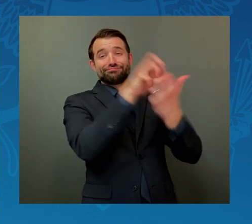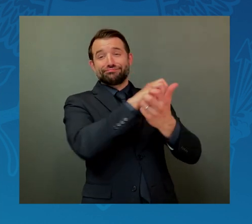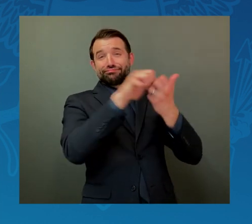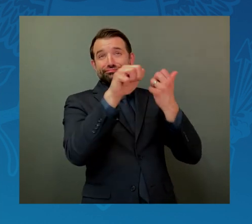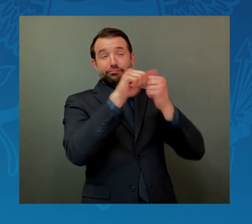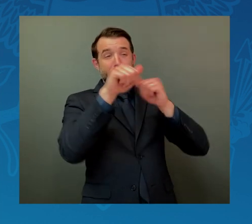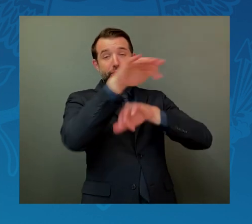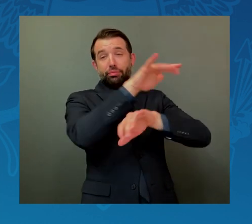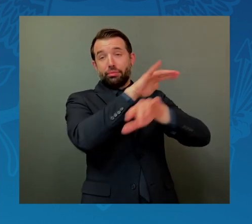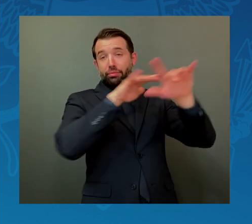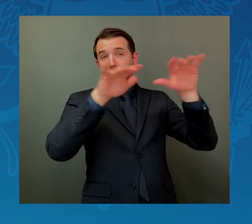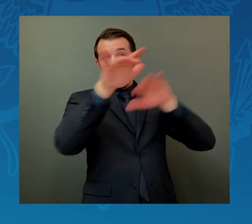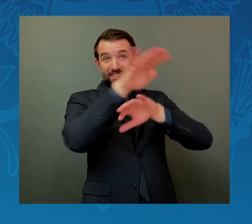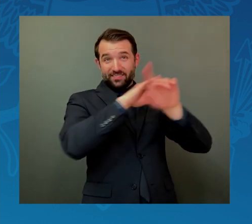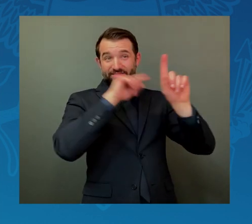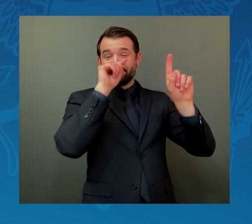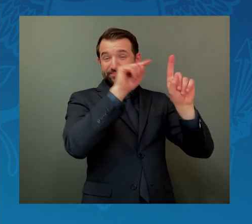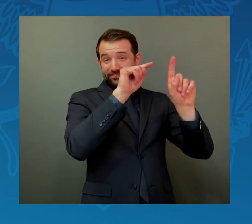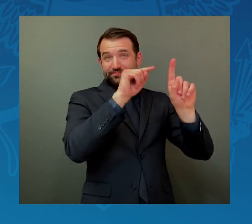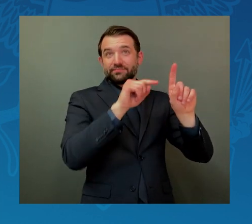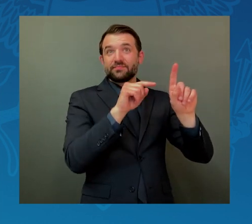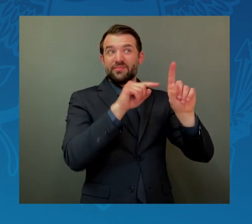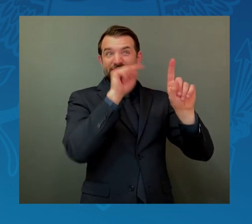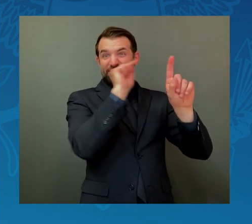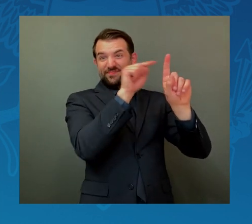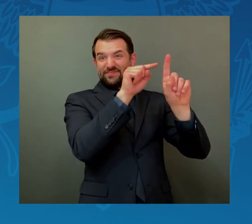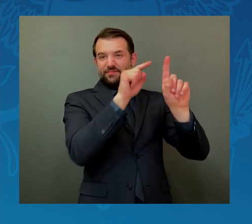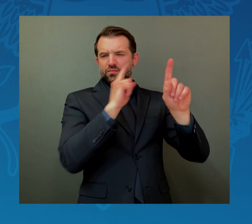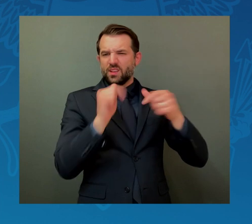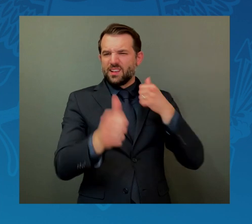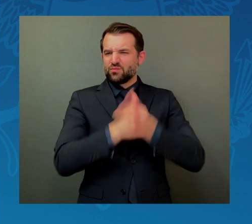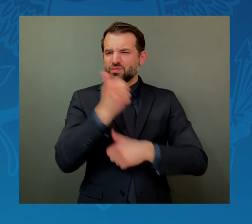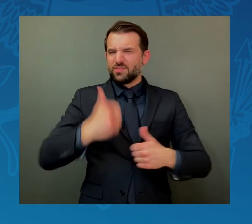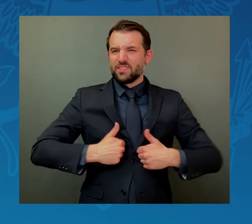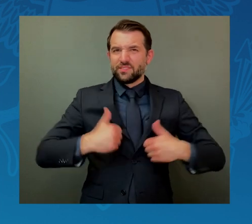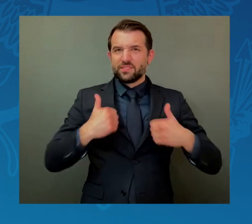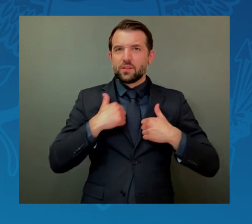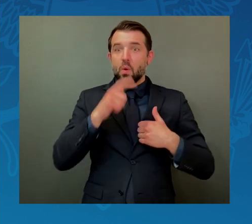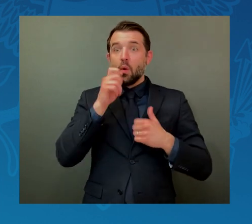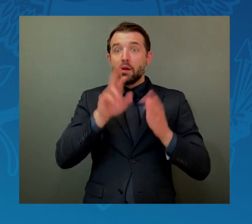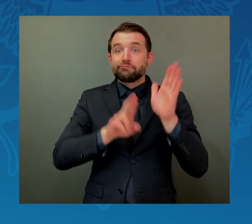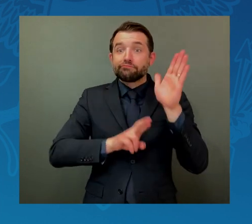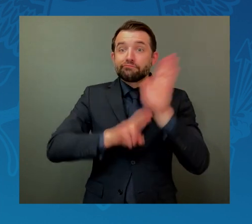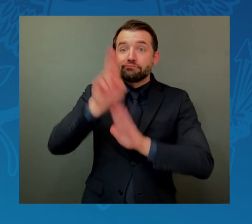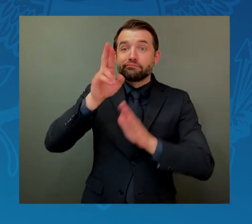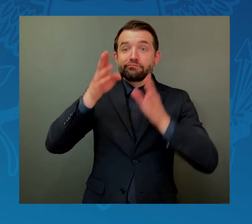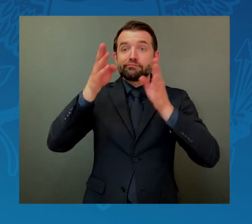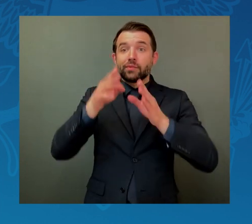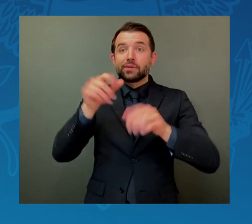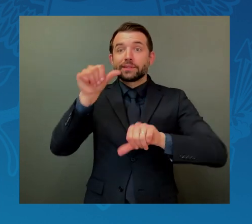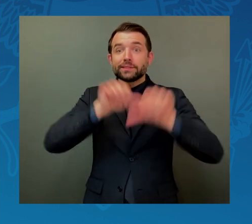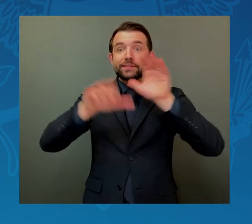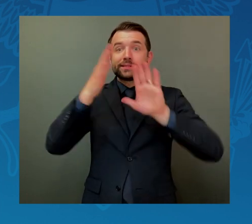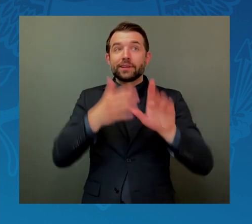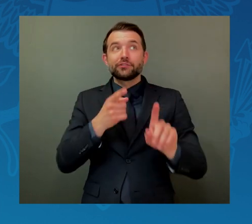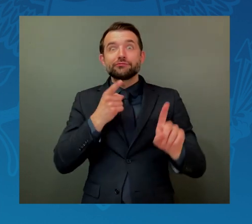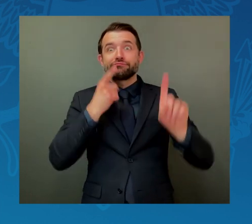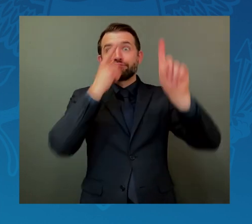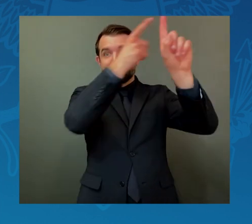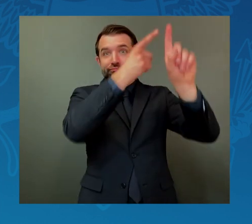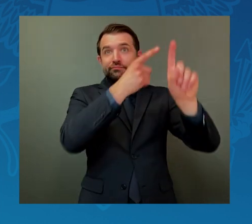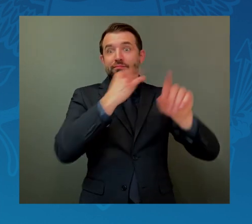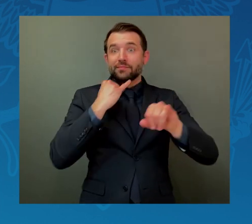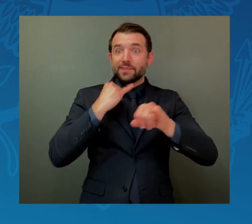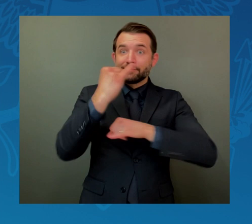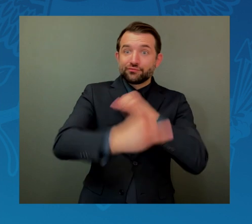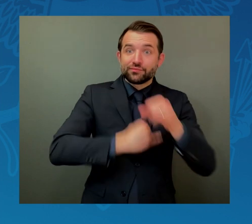also threaten the lives of astronauts in the International Space Station. In fact, I spoke earlier